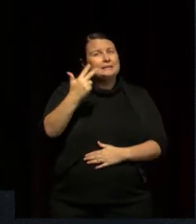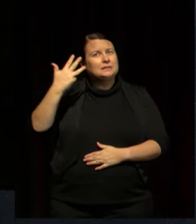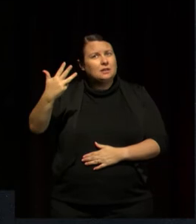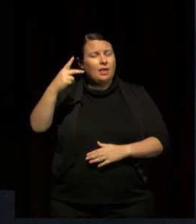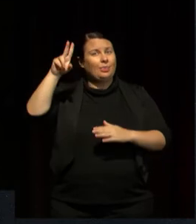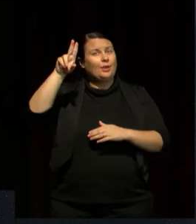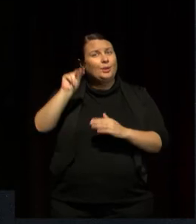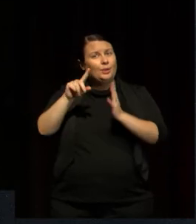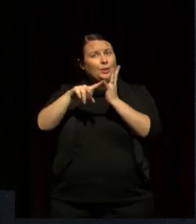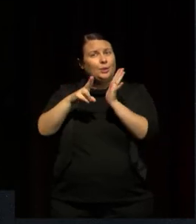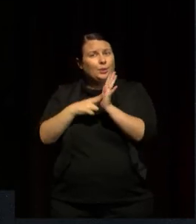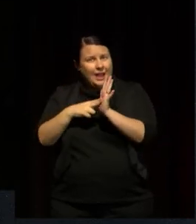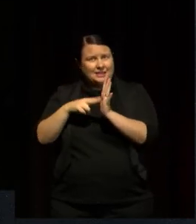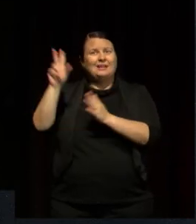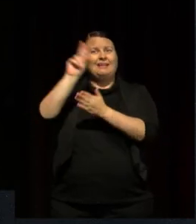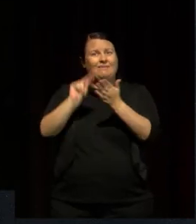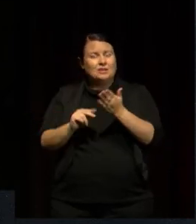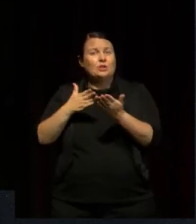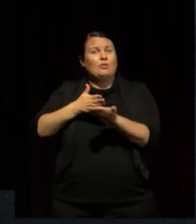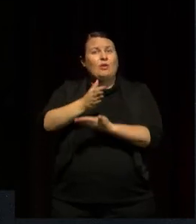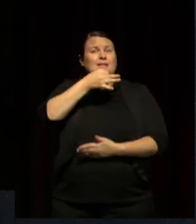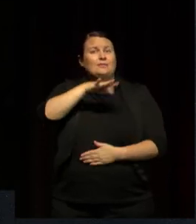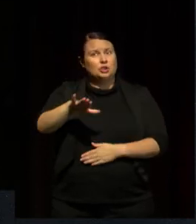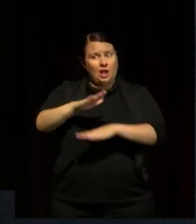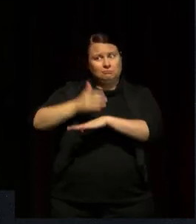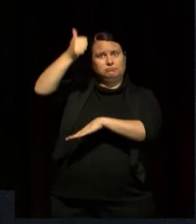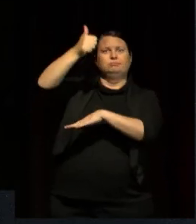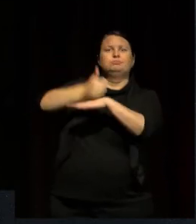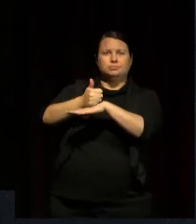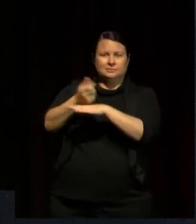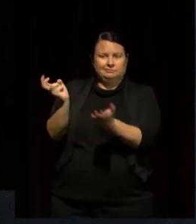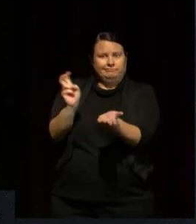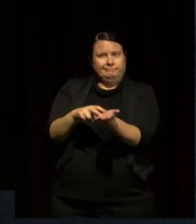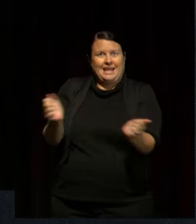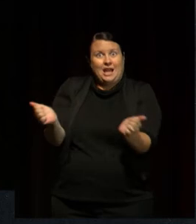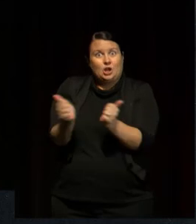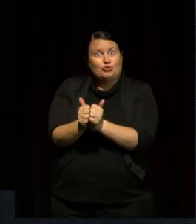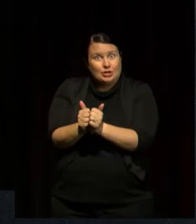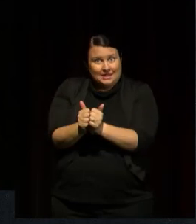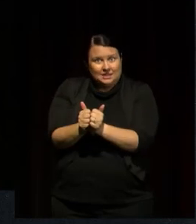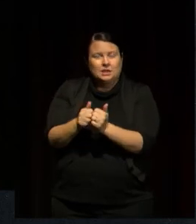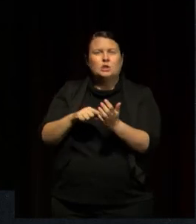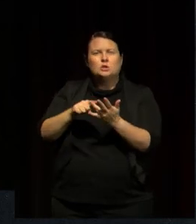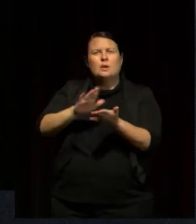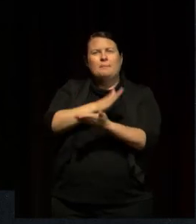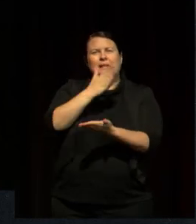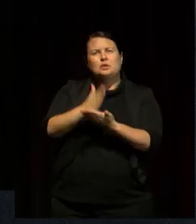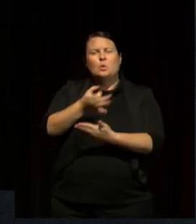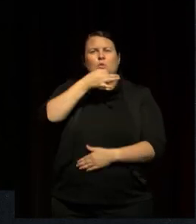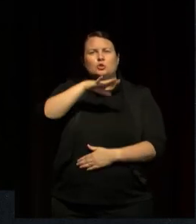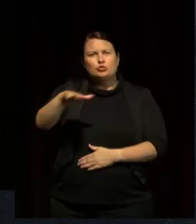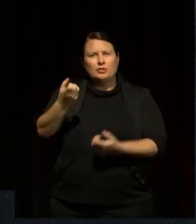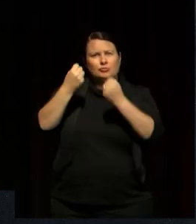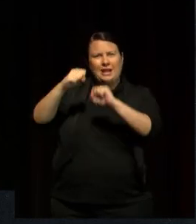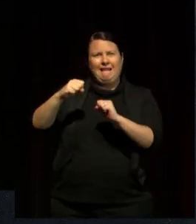Nations Convention on the Rights of the Child was signed and thereby ensured that children were given protections